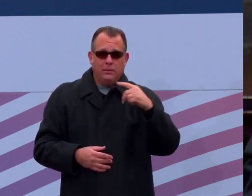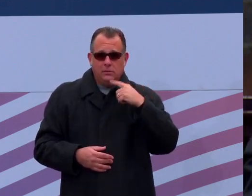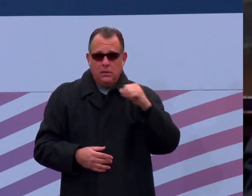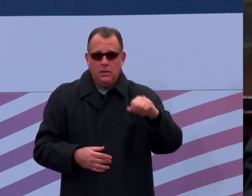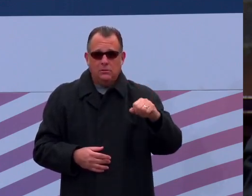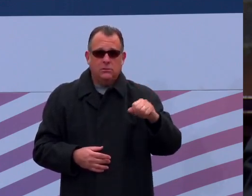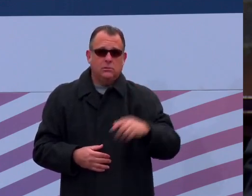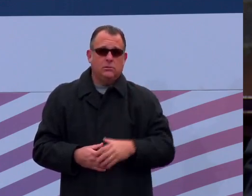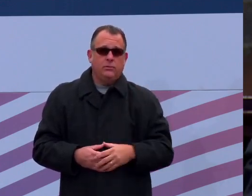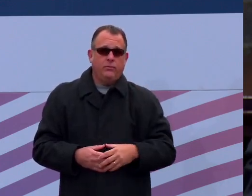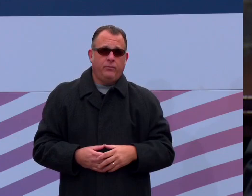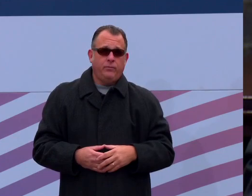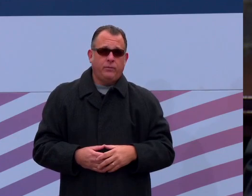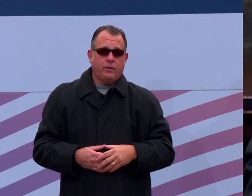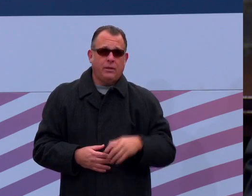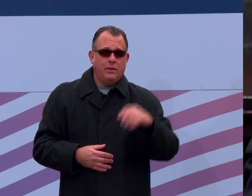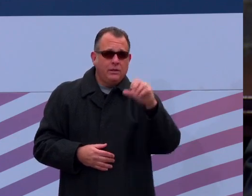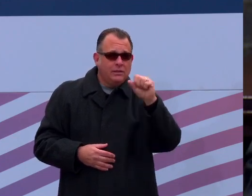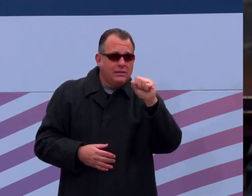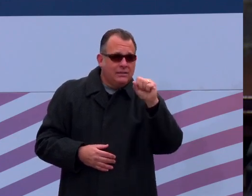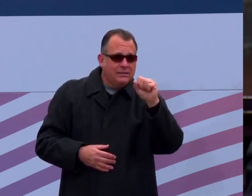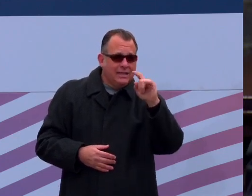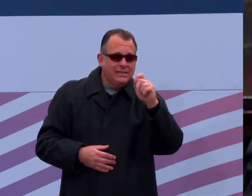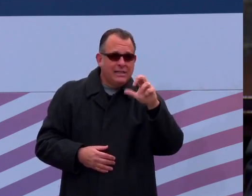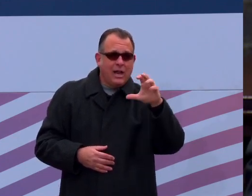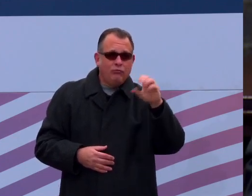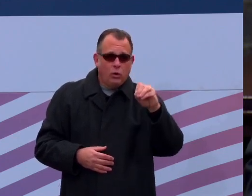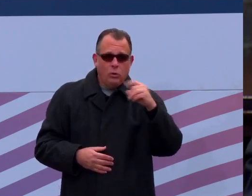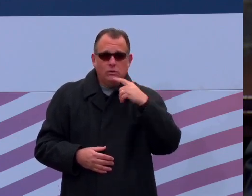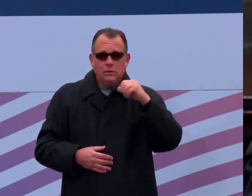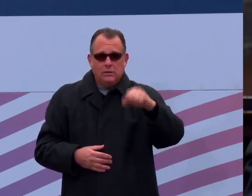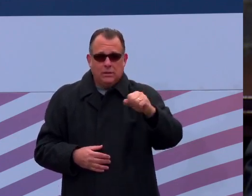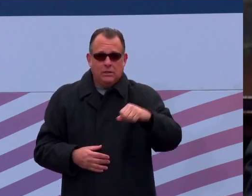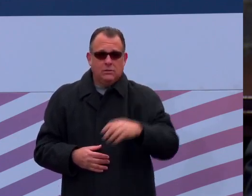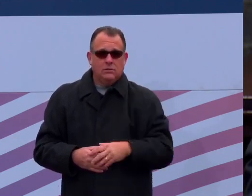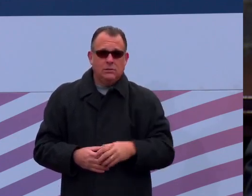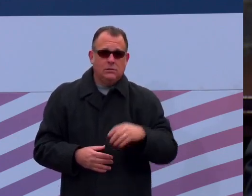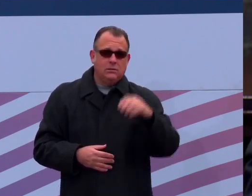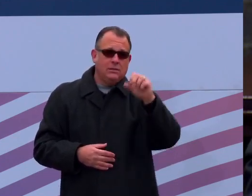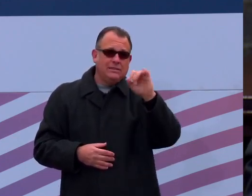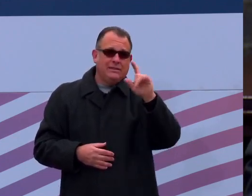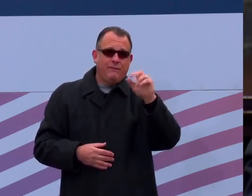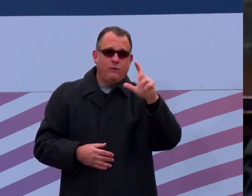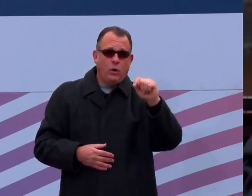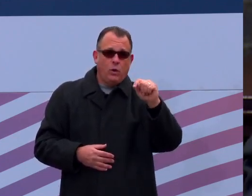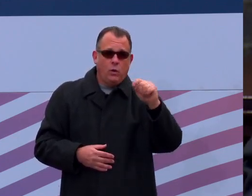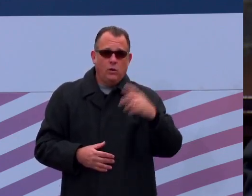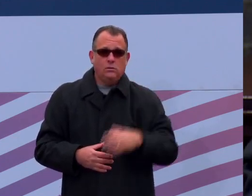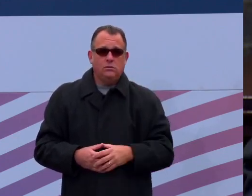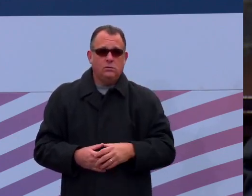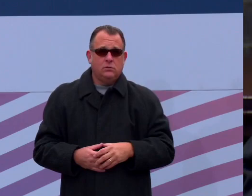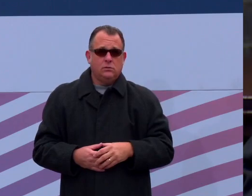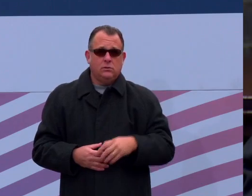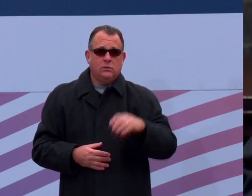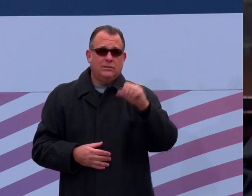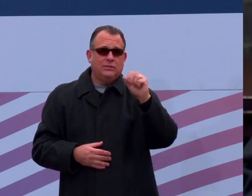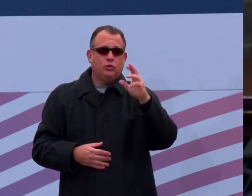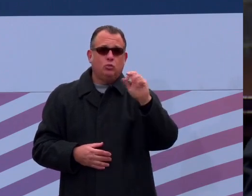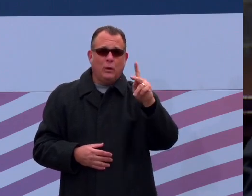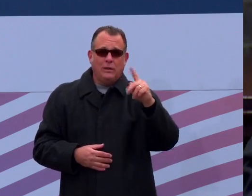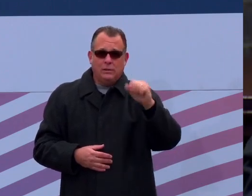Sekiro. Aye. Aye. Saval. Aye. Schwank. Aye. Stefano.